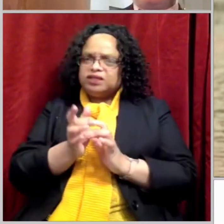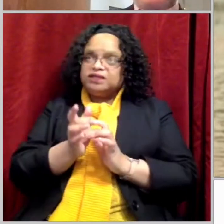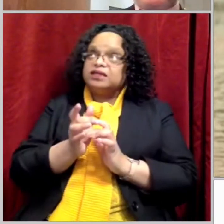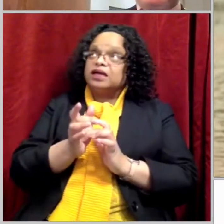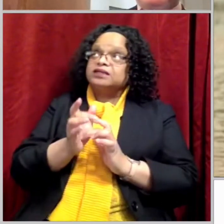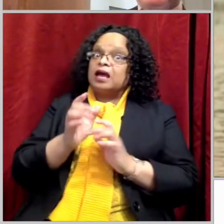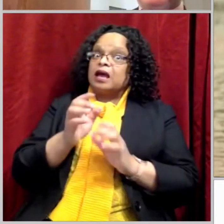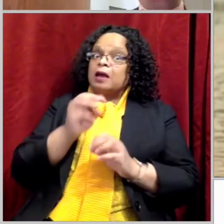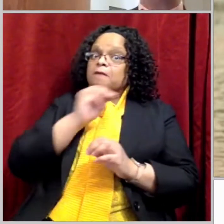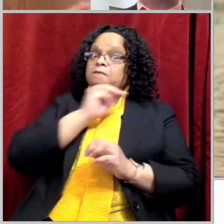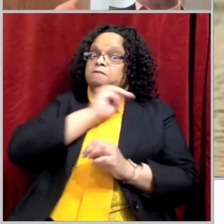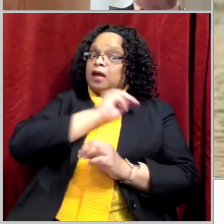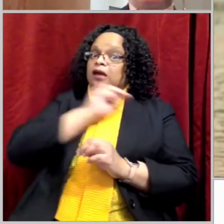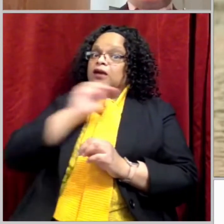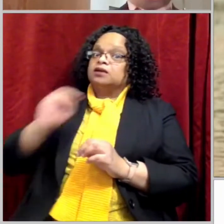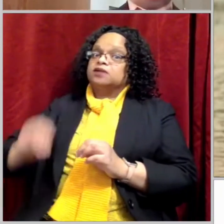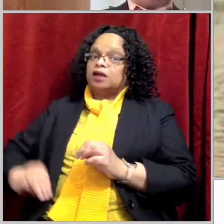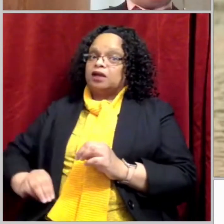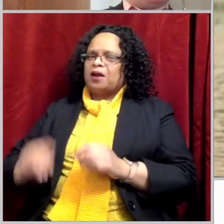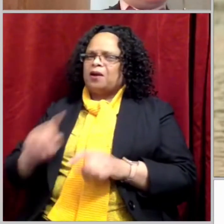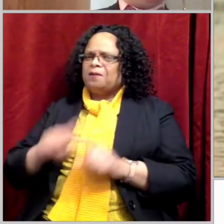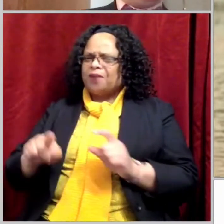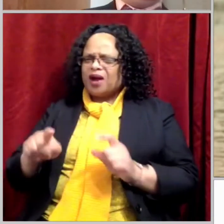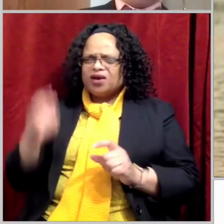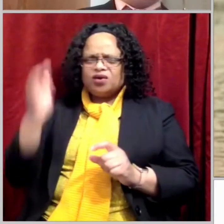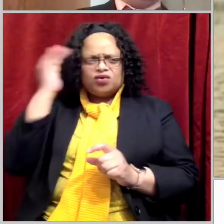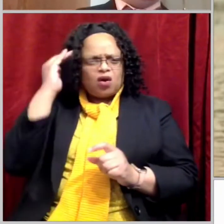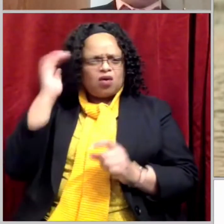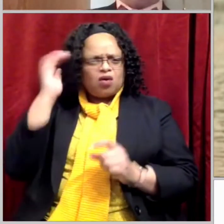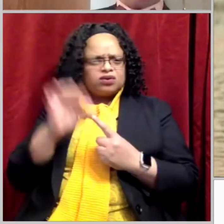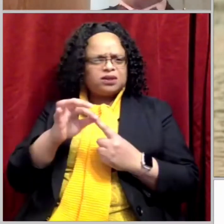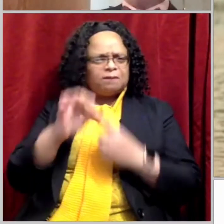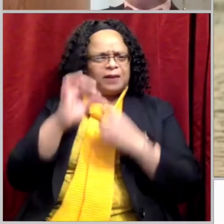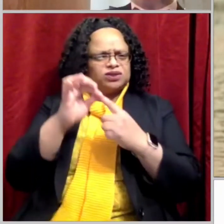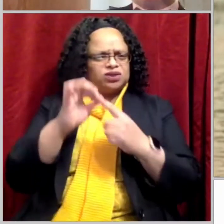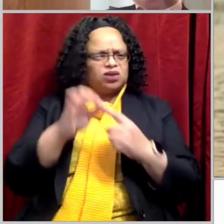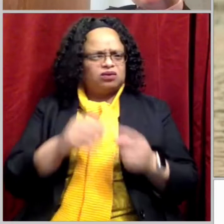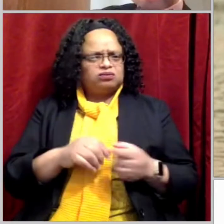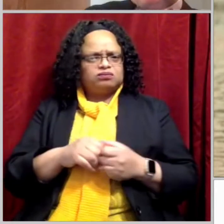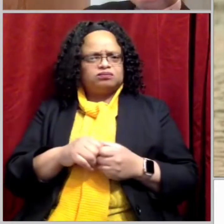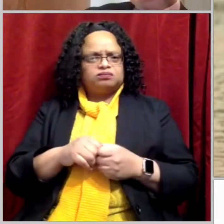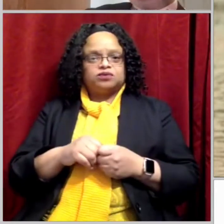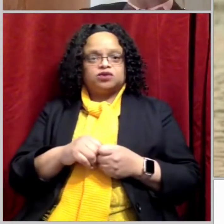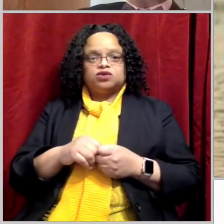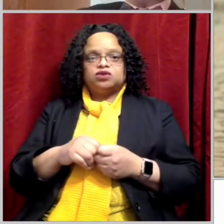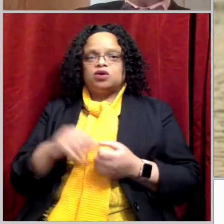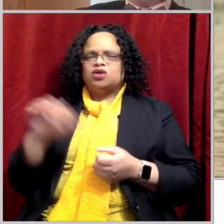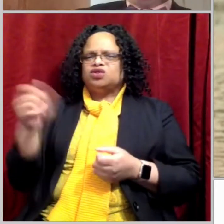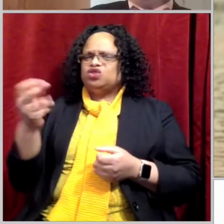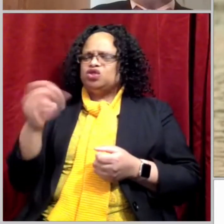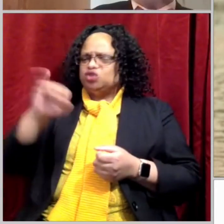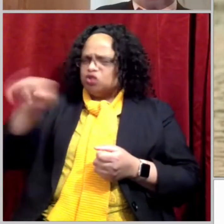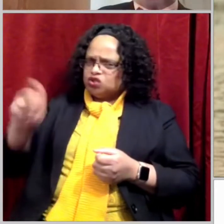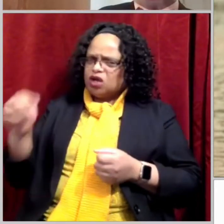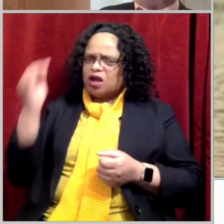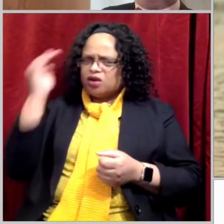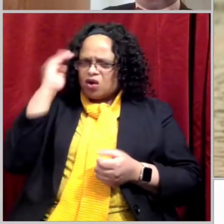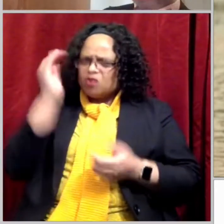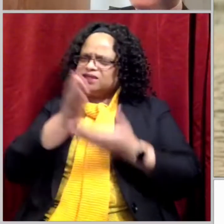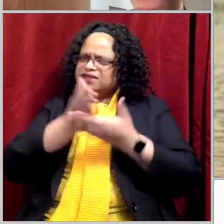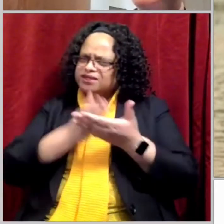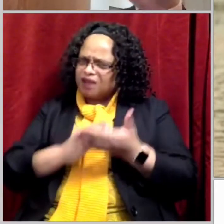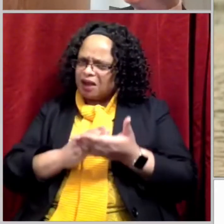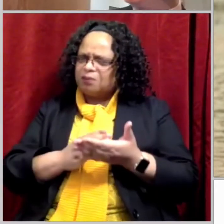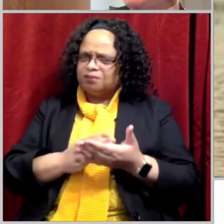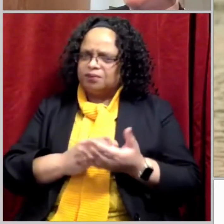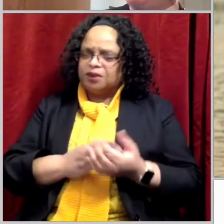Messiah, he kind of recognized some things in Jesus. Sometimes I wonder, what did he recognize in Jesus that